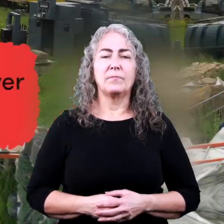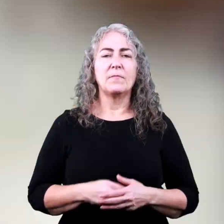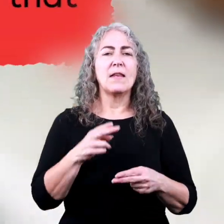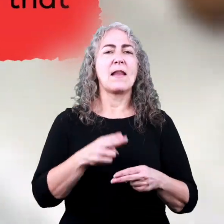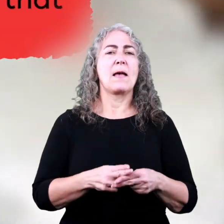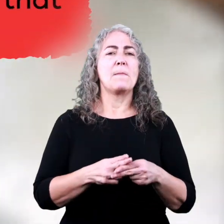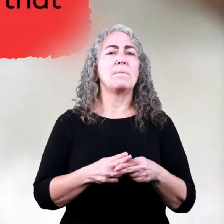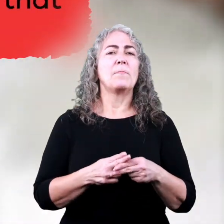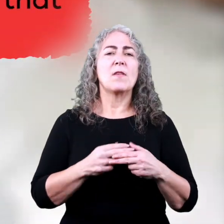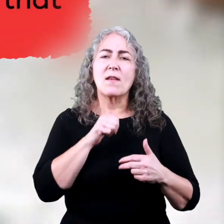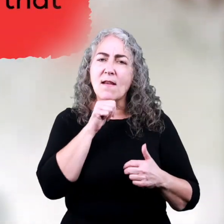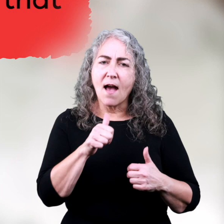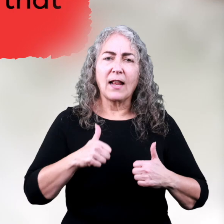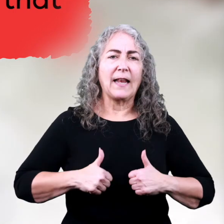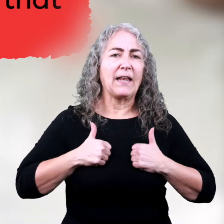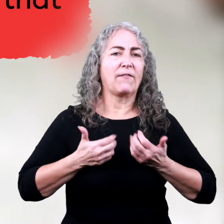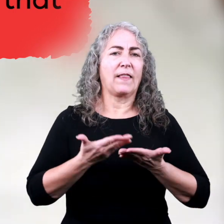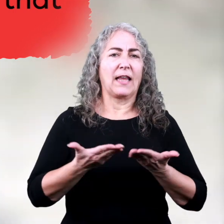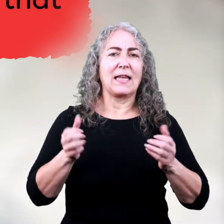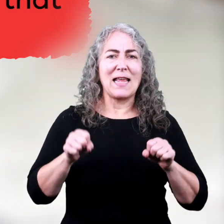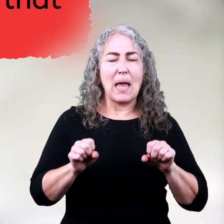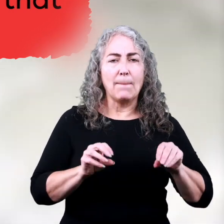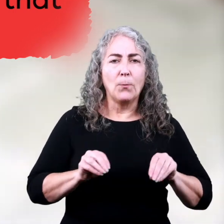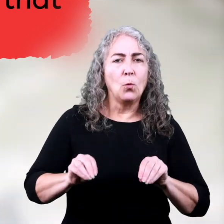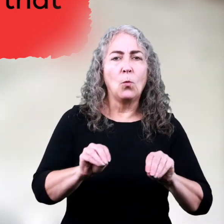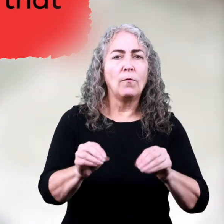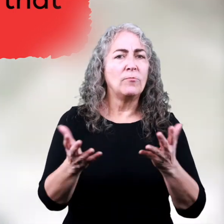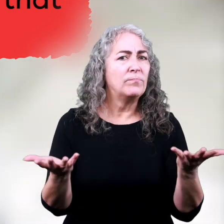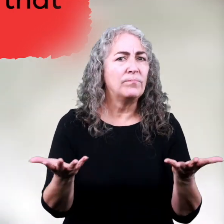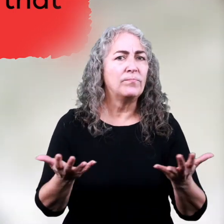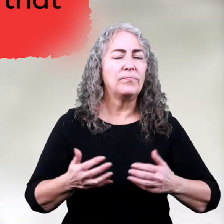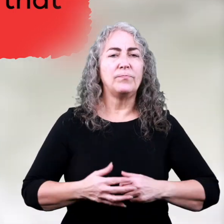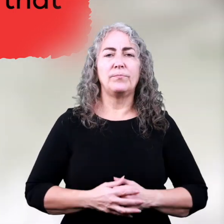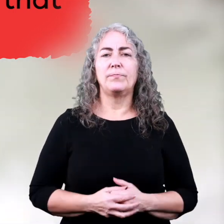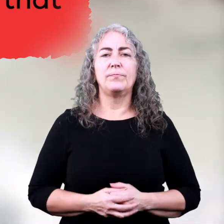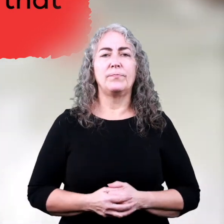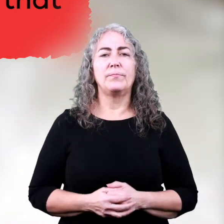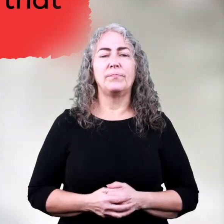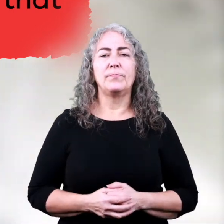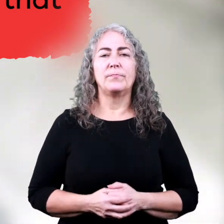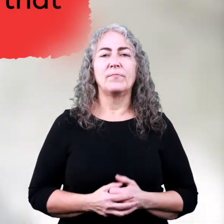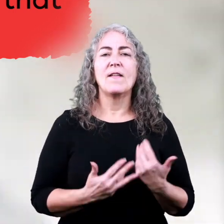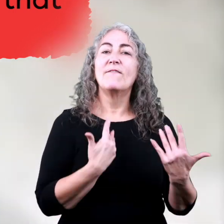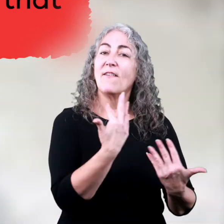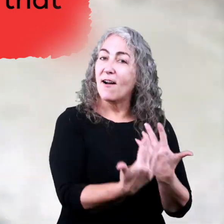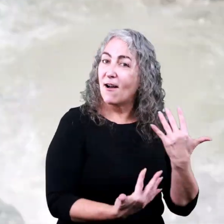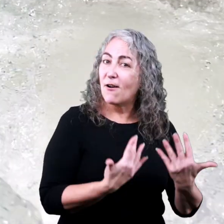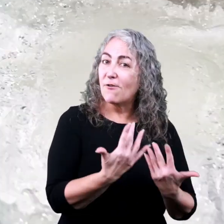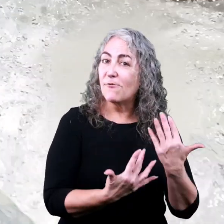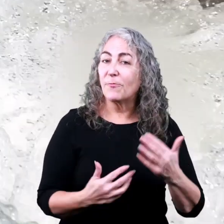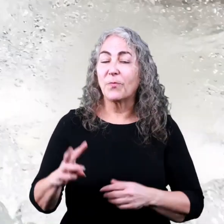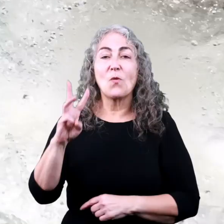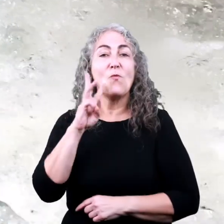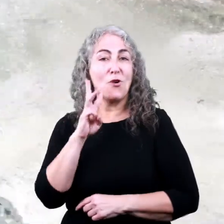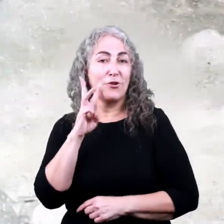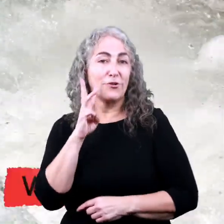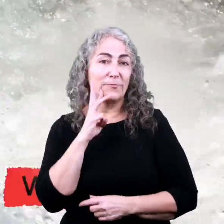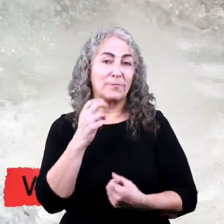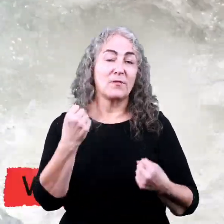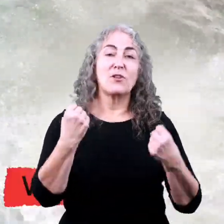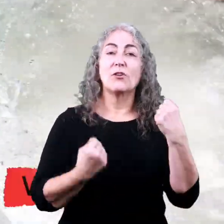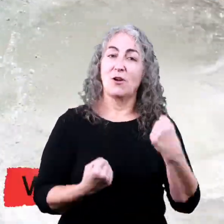Name a non-living thing that can move Fire,